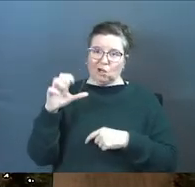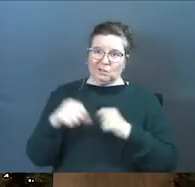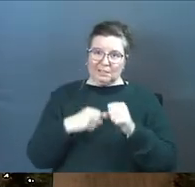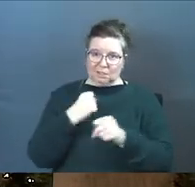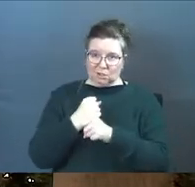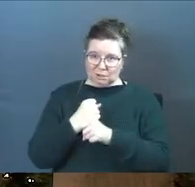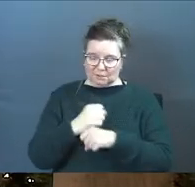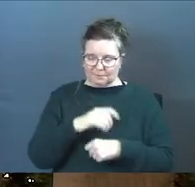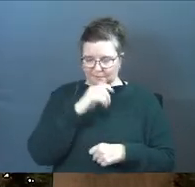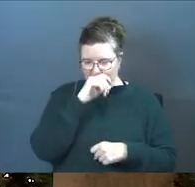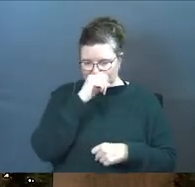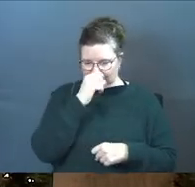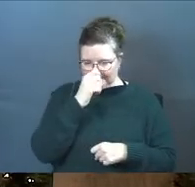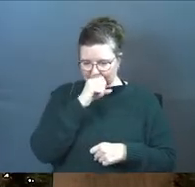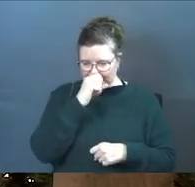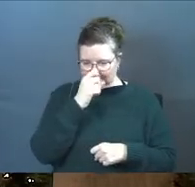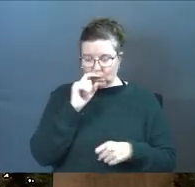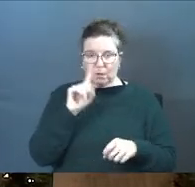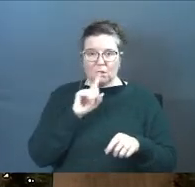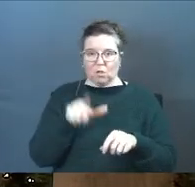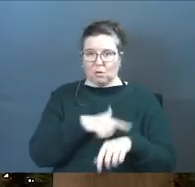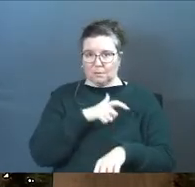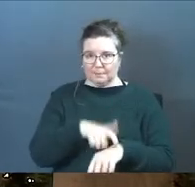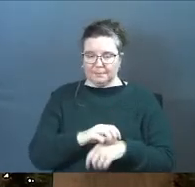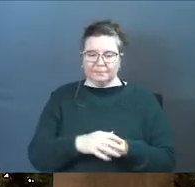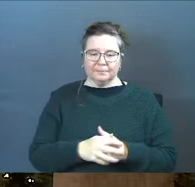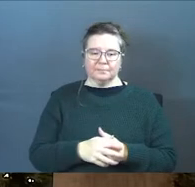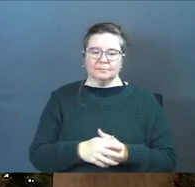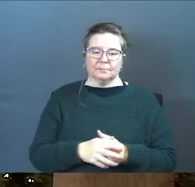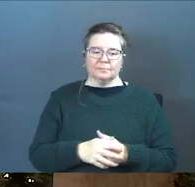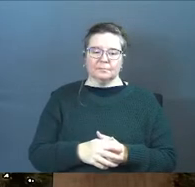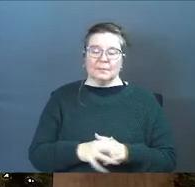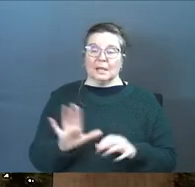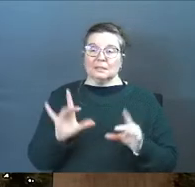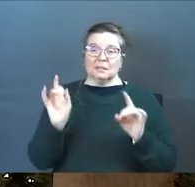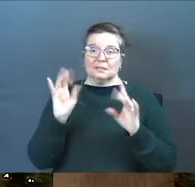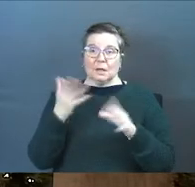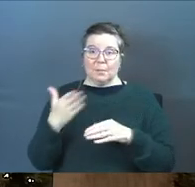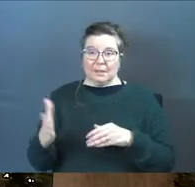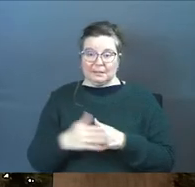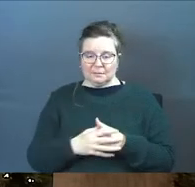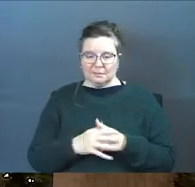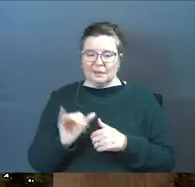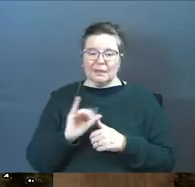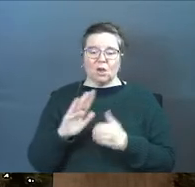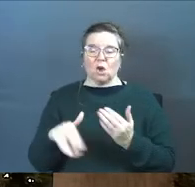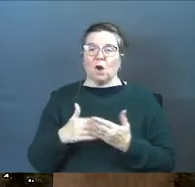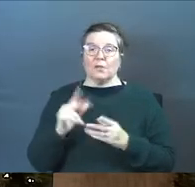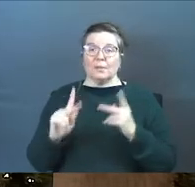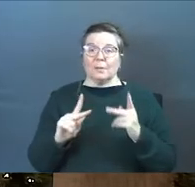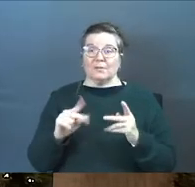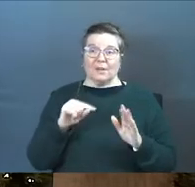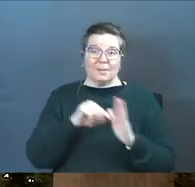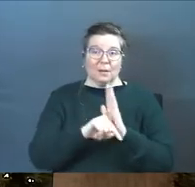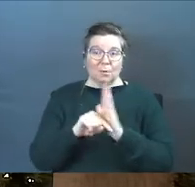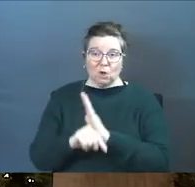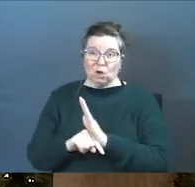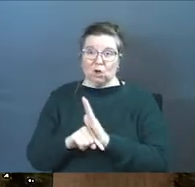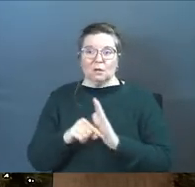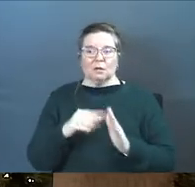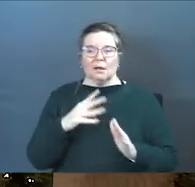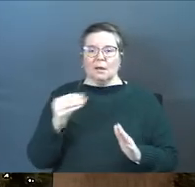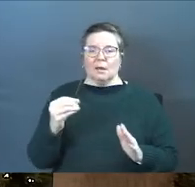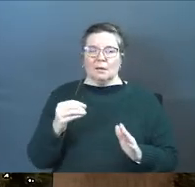years super long lifespan and he's done terrible things like all these people have been murdered and